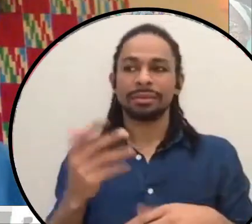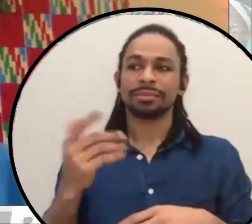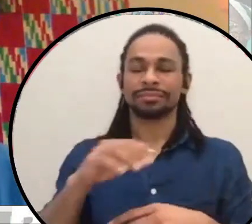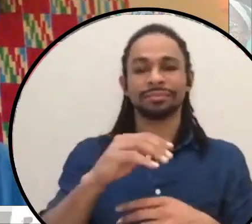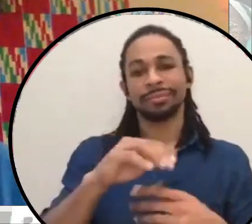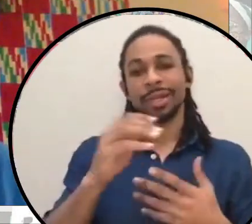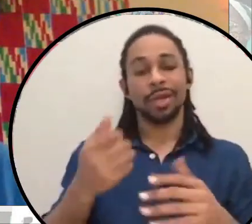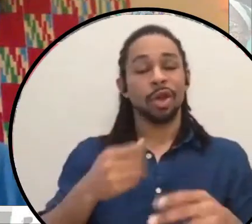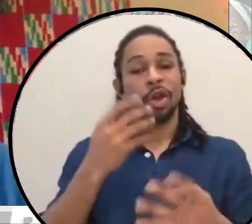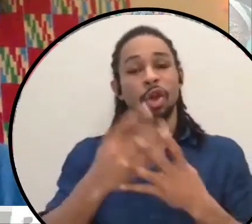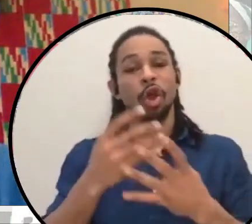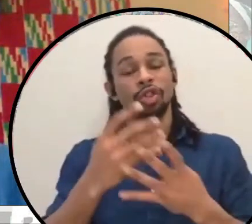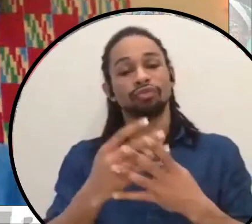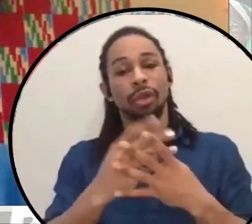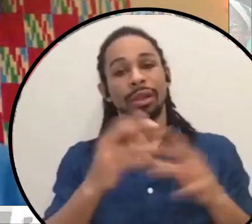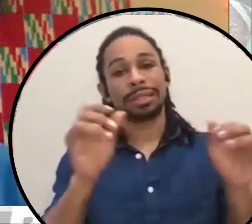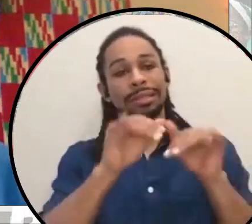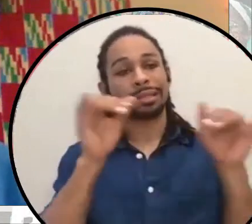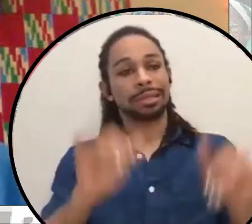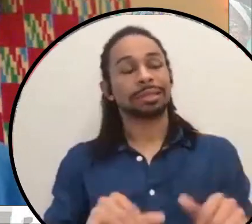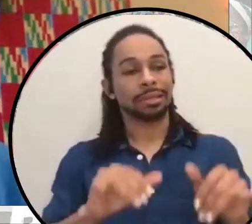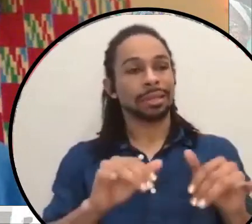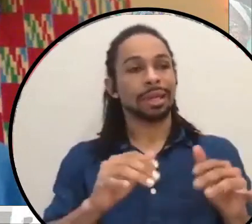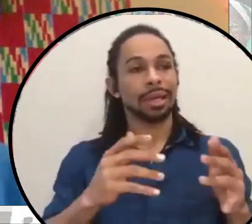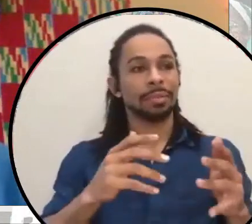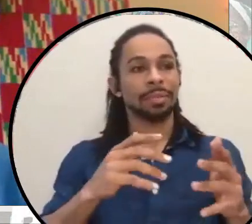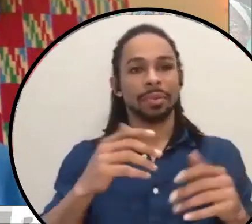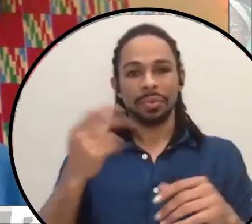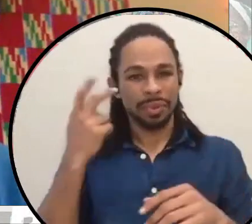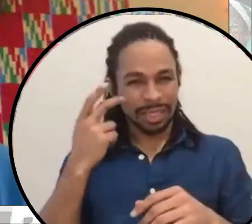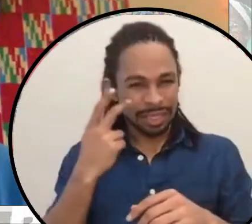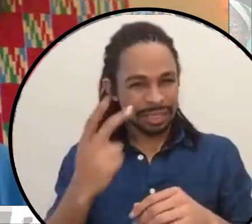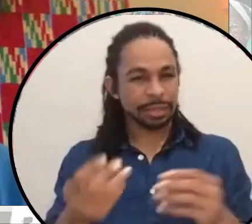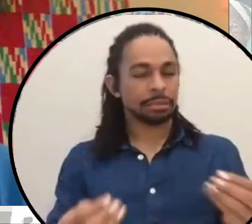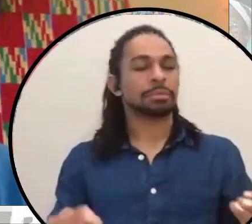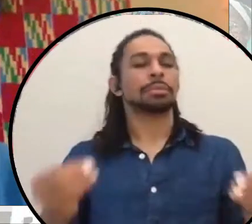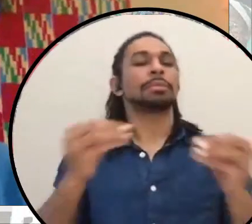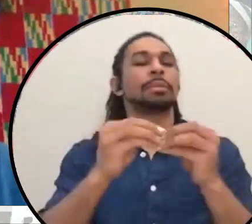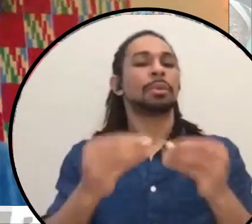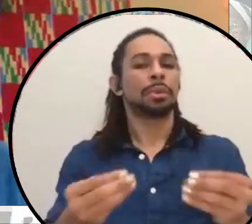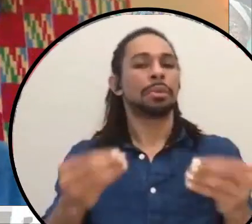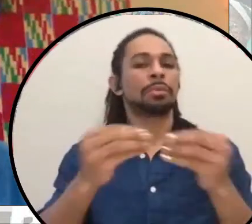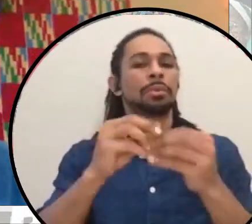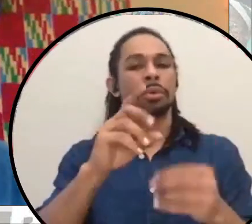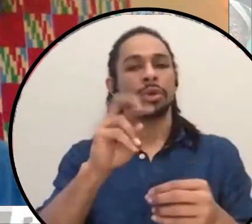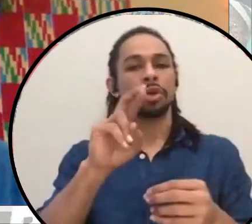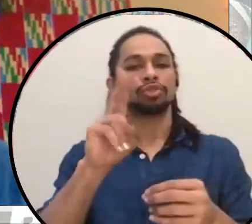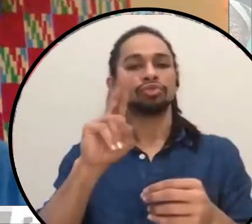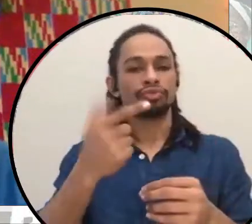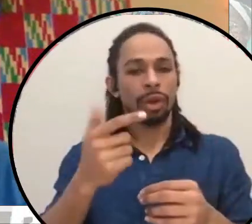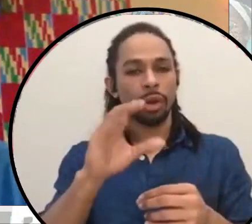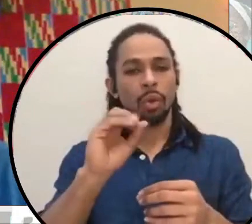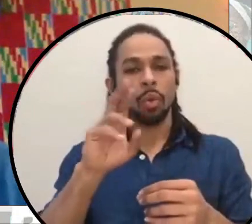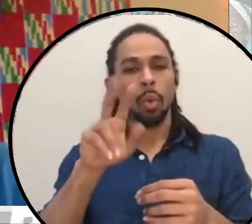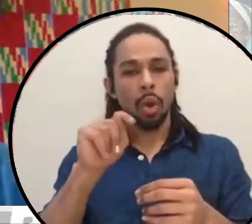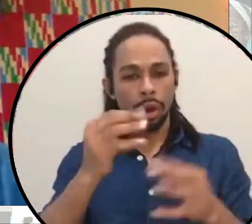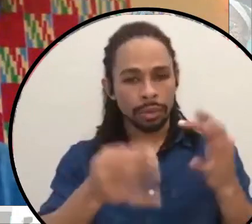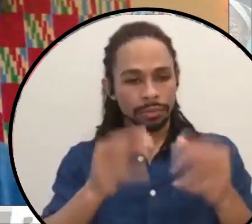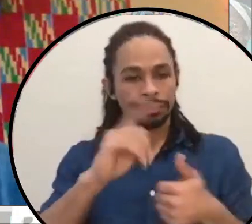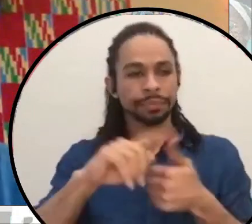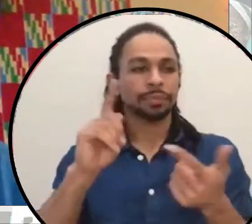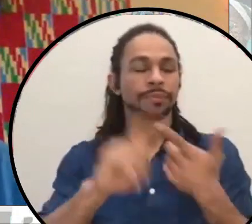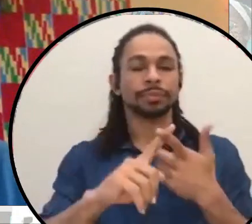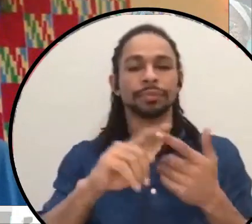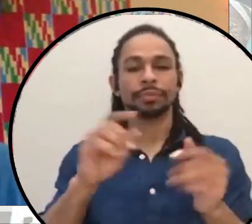Like we're seeing drug courts pop up. We're seeing ankle shackles pop up. We're seeing, um, private prisons pop up where there weren't any,